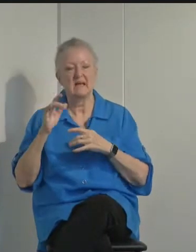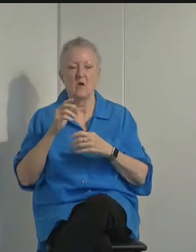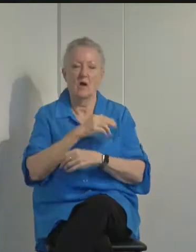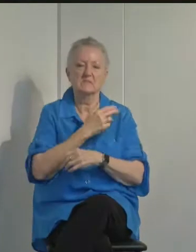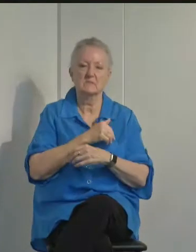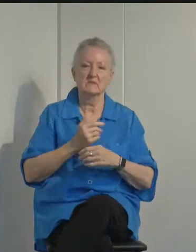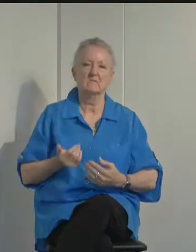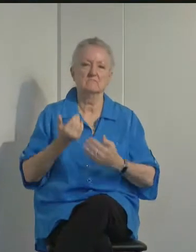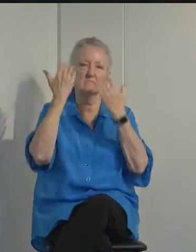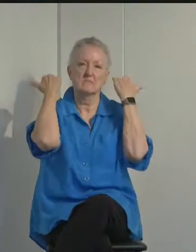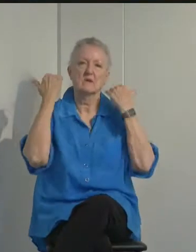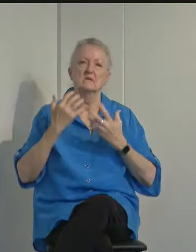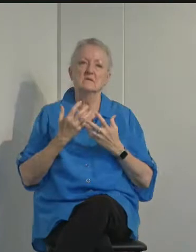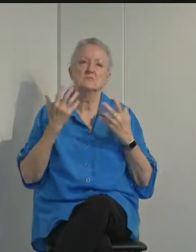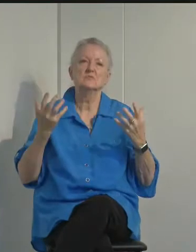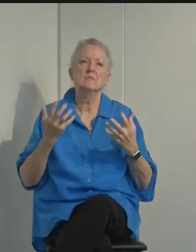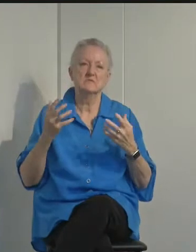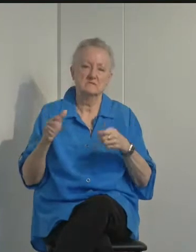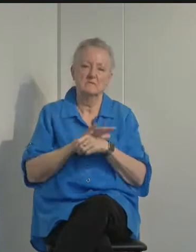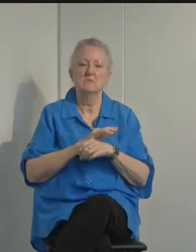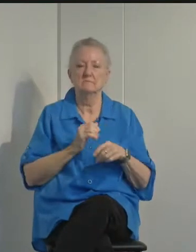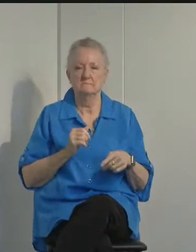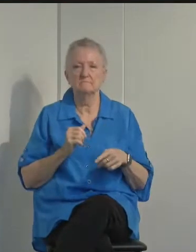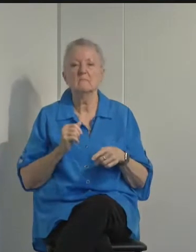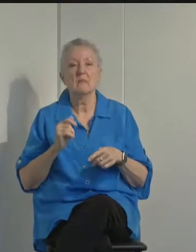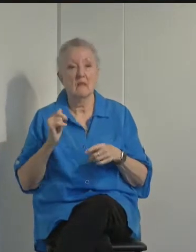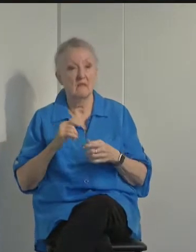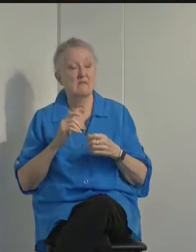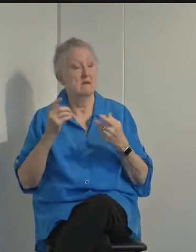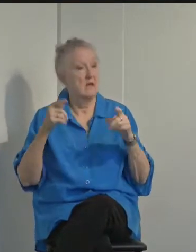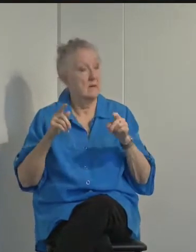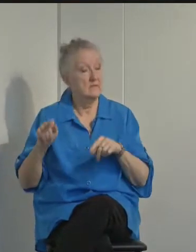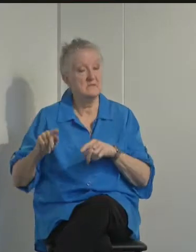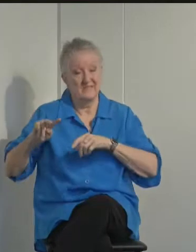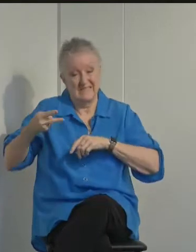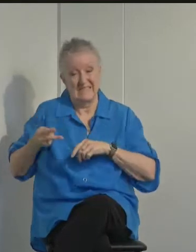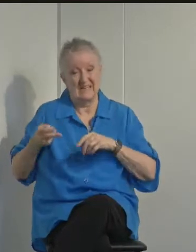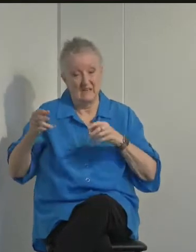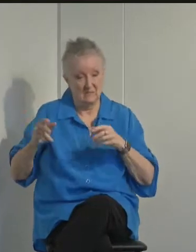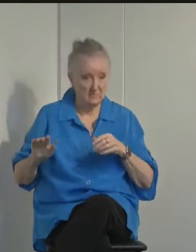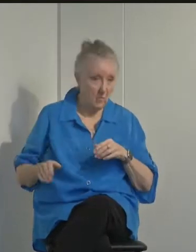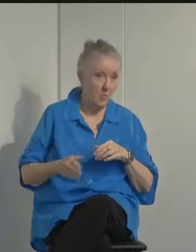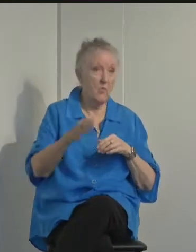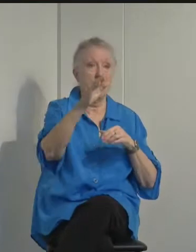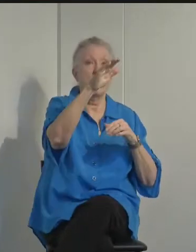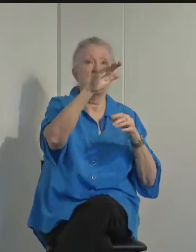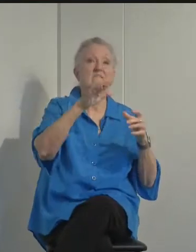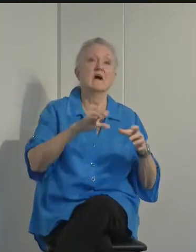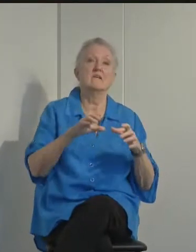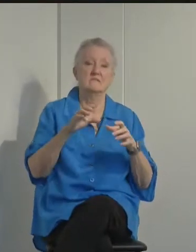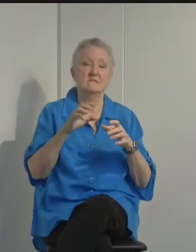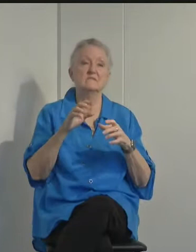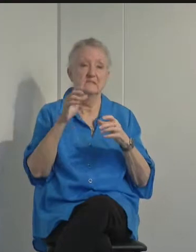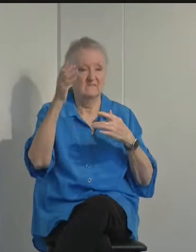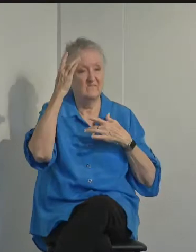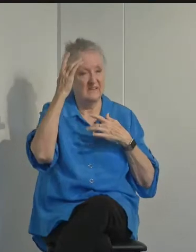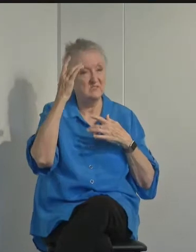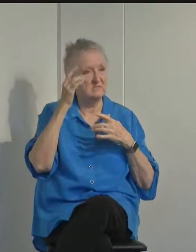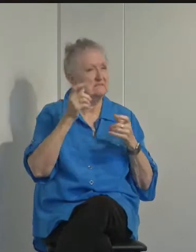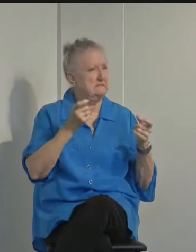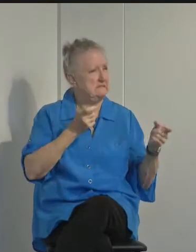in some communities. The consequences of a second wave of COVID-19 infections in our community are very serious.